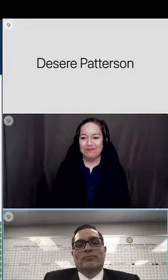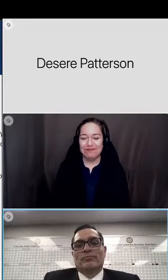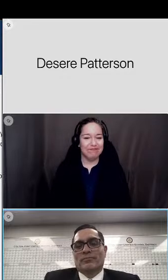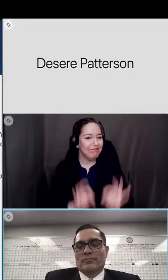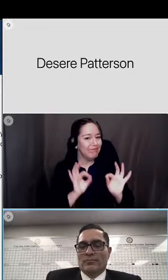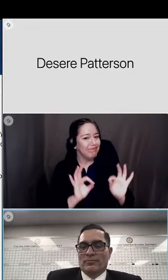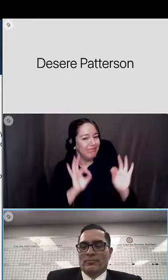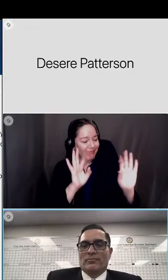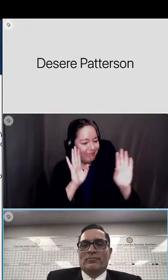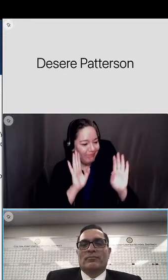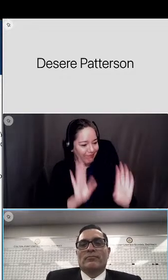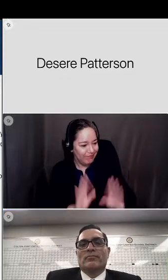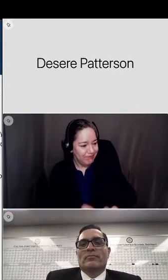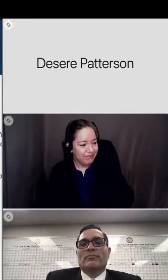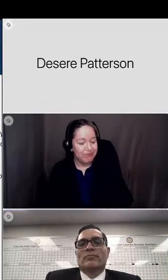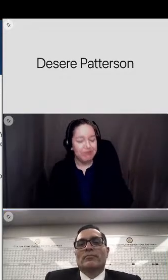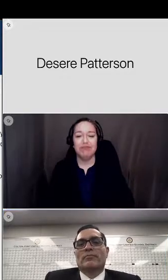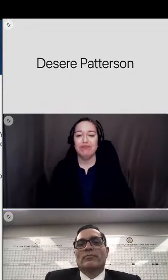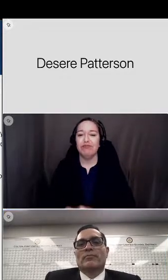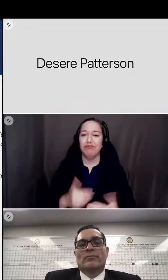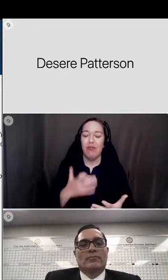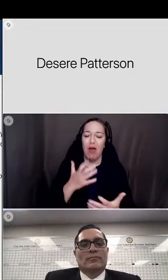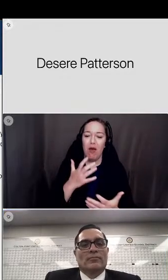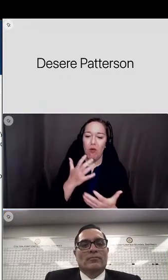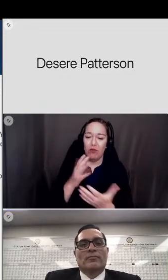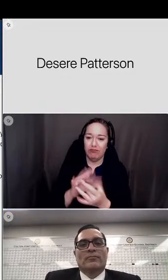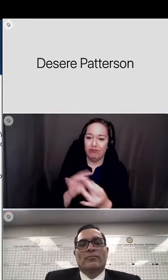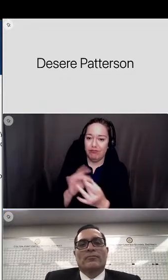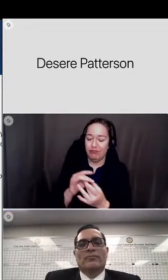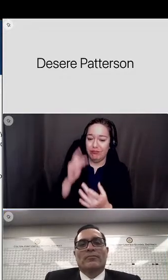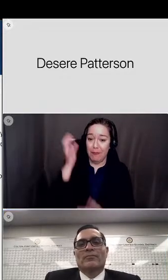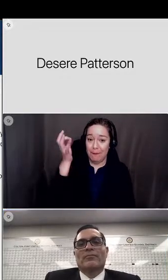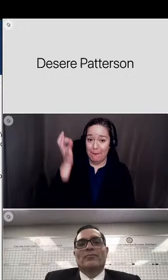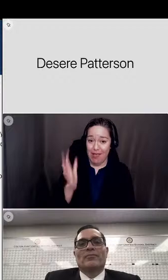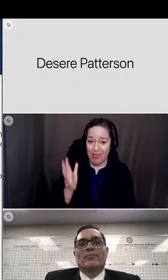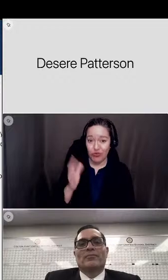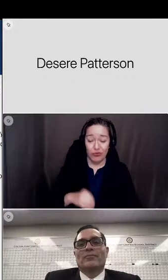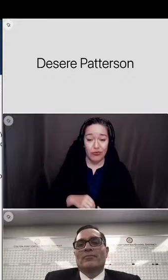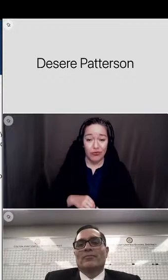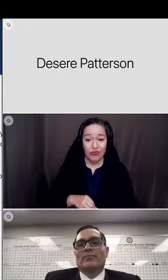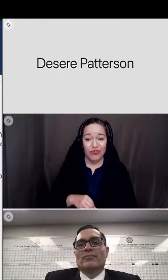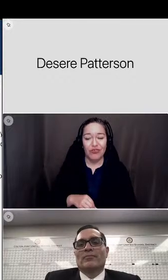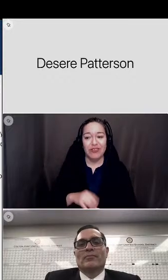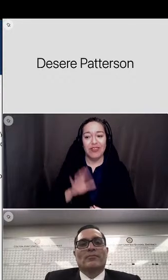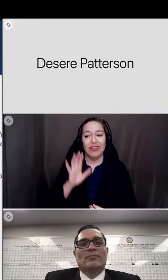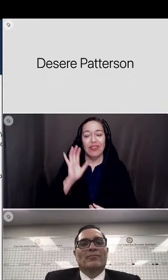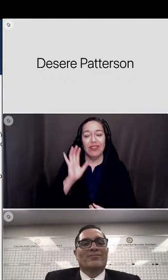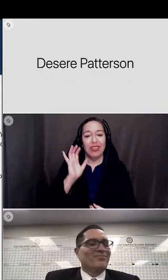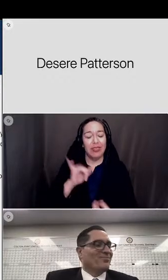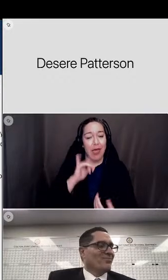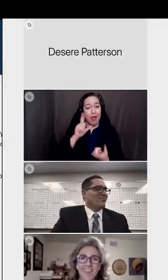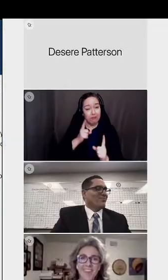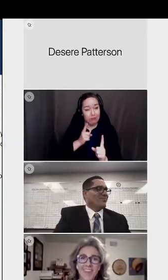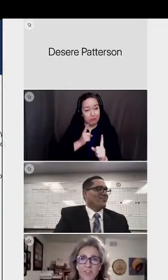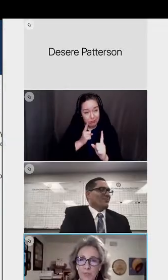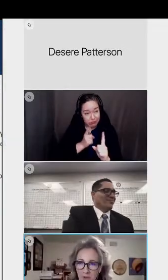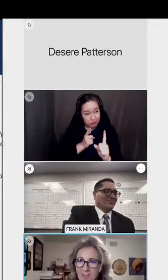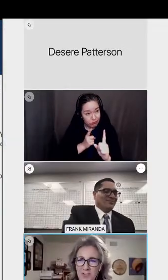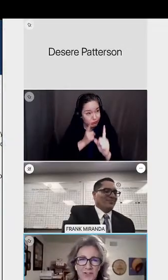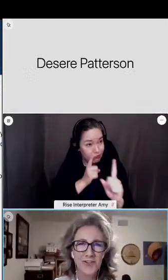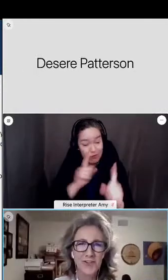Fantastic. And I just want to say, Pastor, that aspiration is